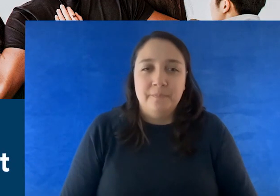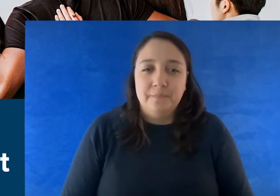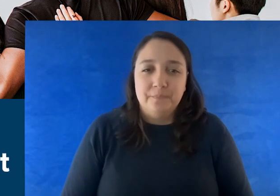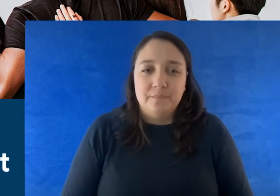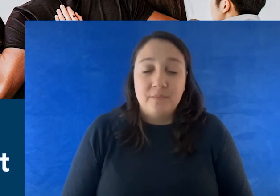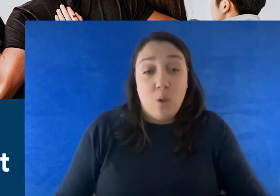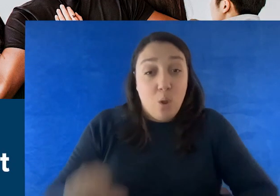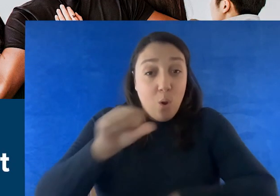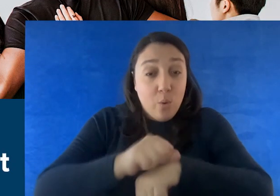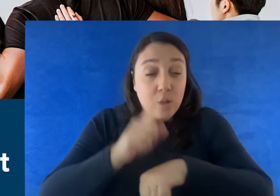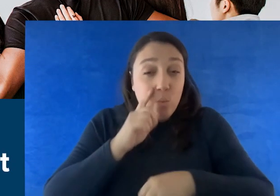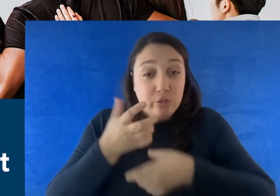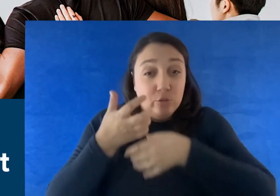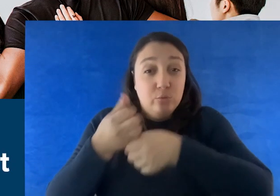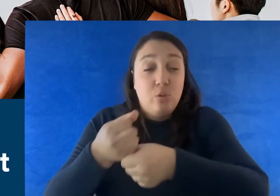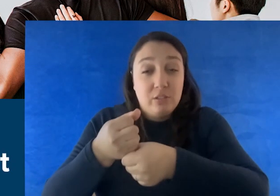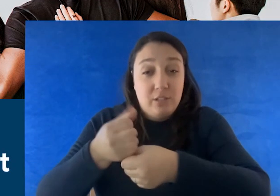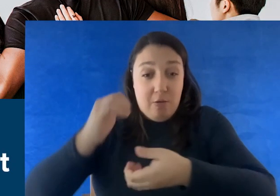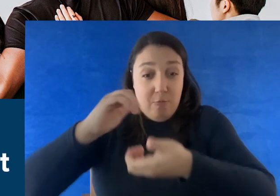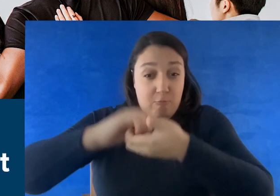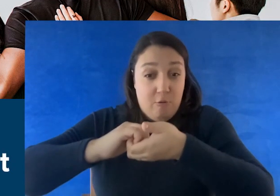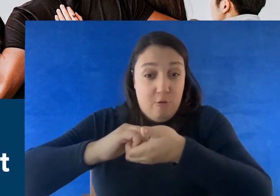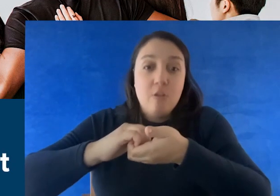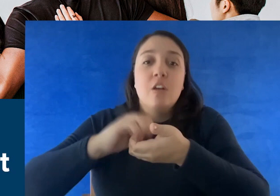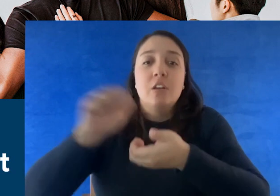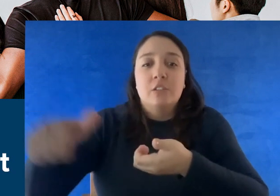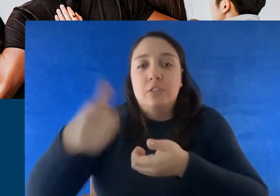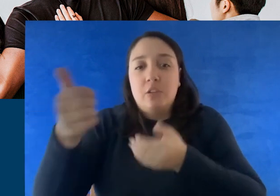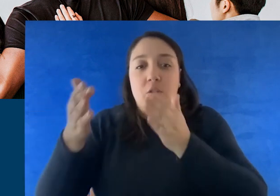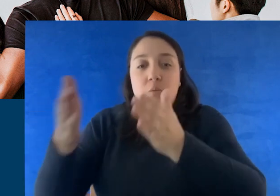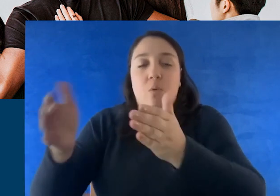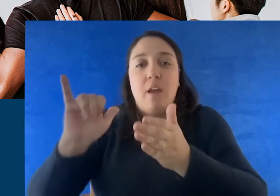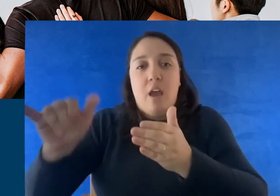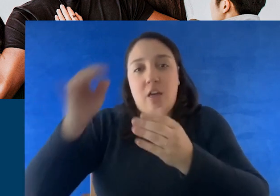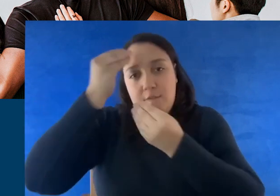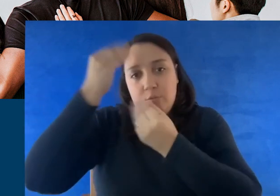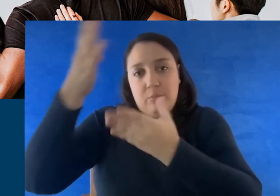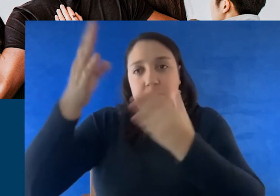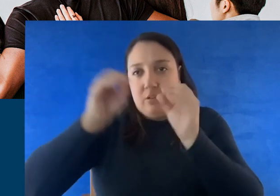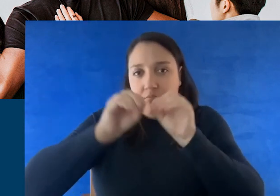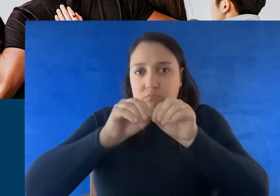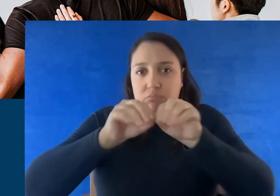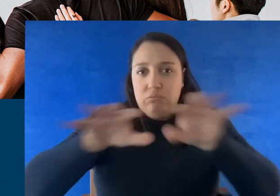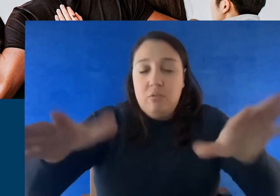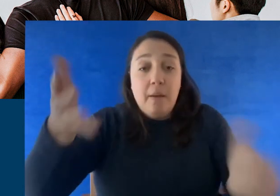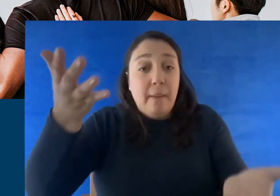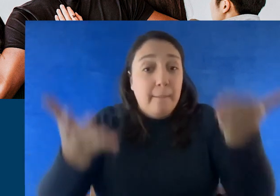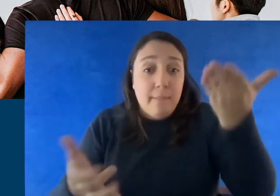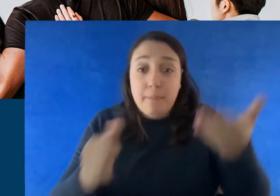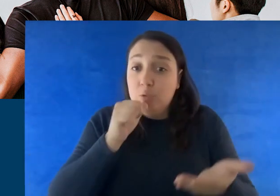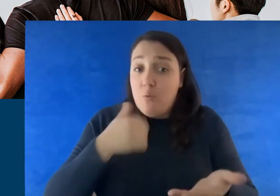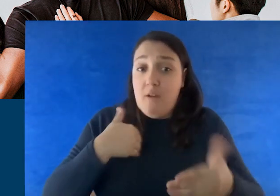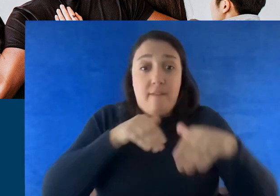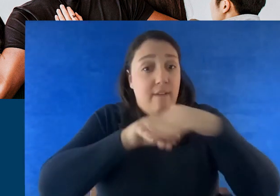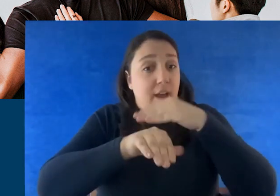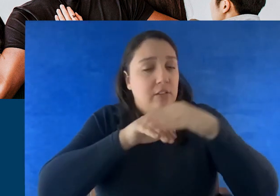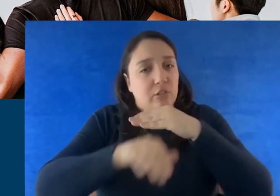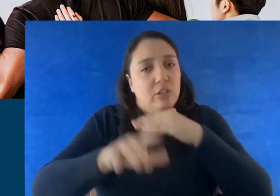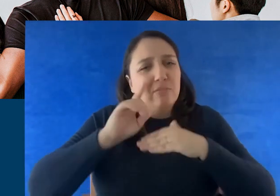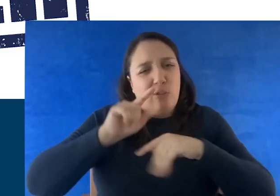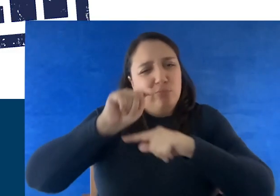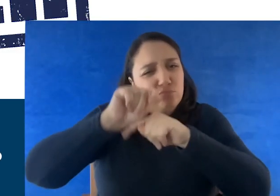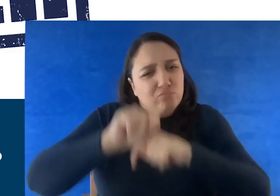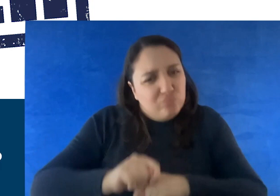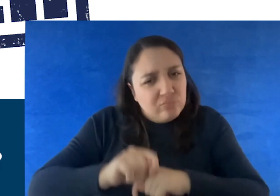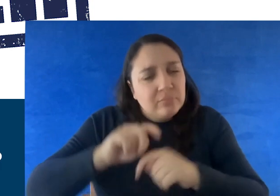Working with trusted community partners is also a way to get messages out to people who may not have access to traditional means of communication.